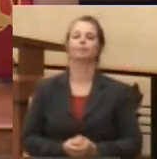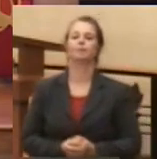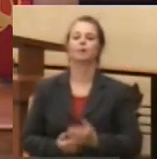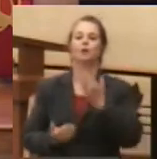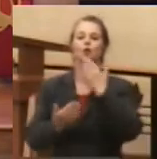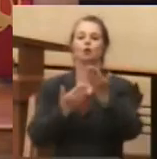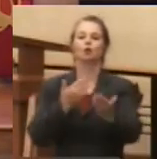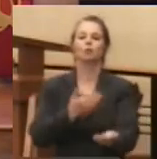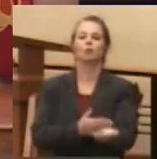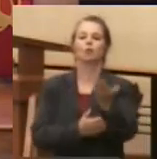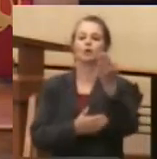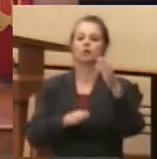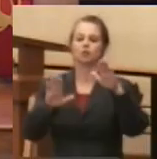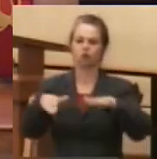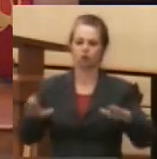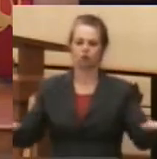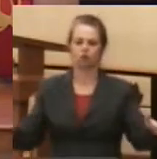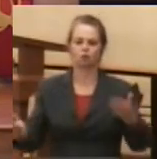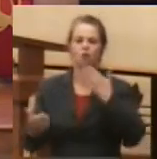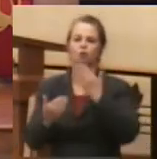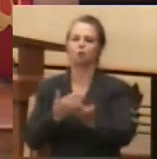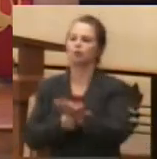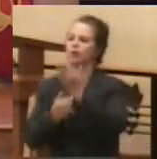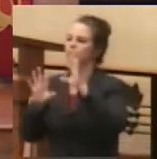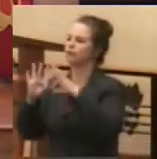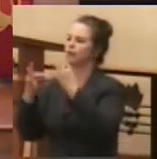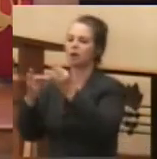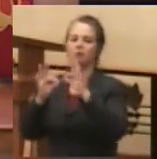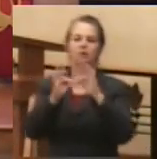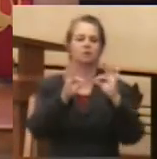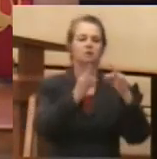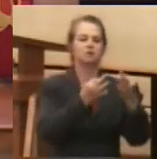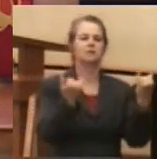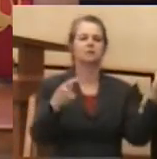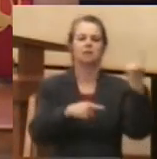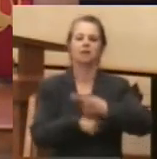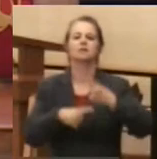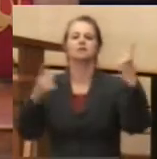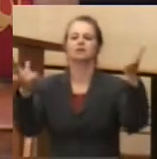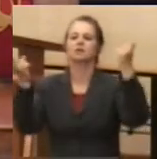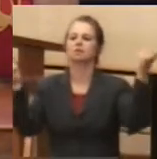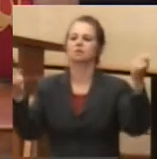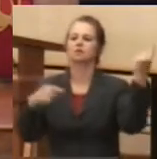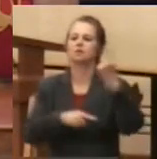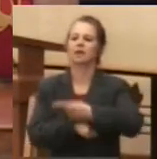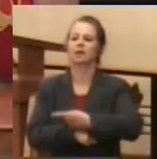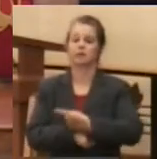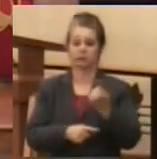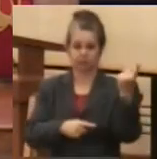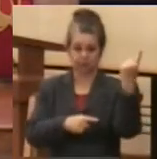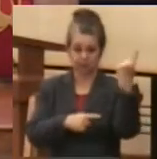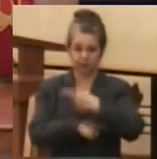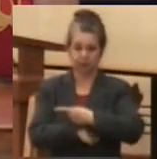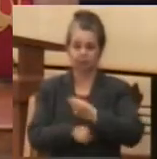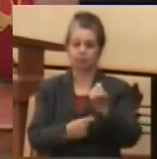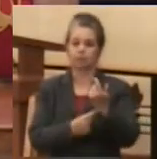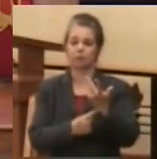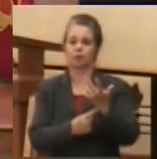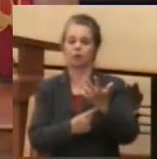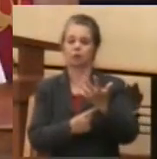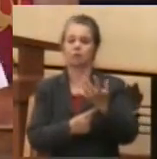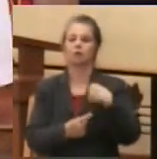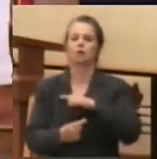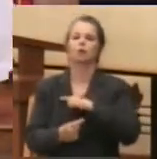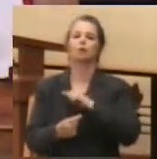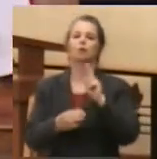Good morning children and good morning families. Today is a festival day. It is the day of Pentecost and so we wear red.